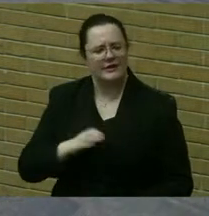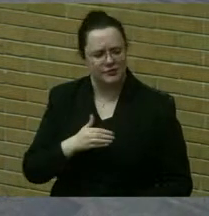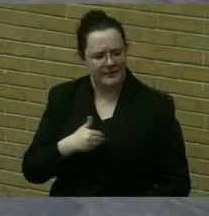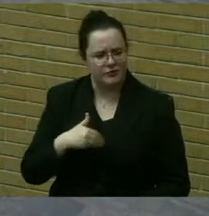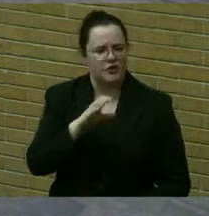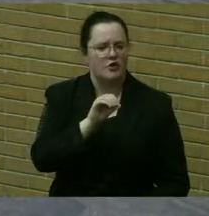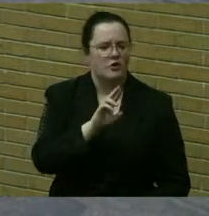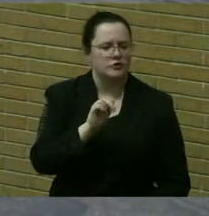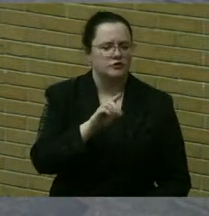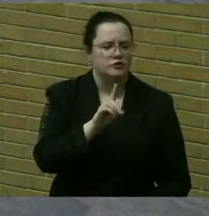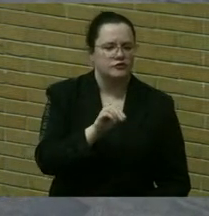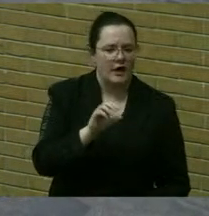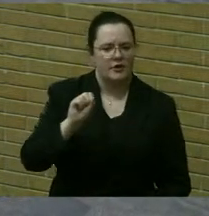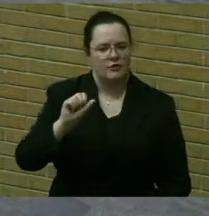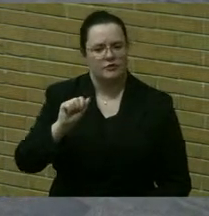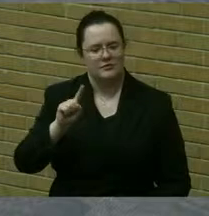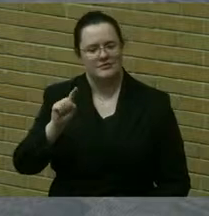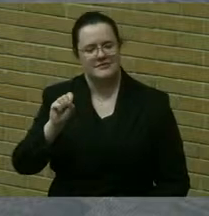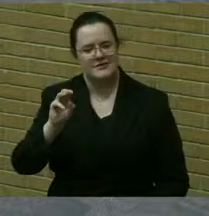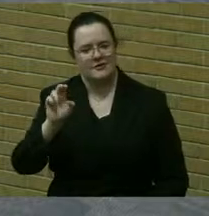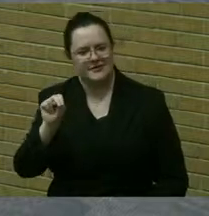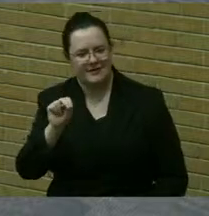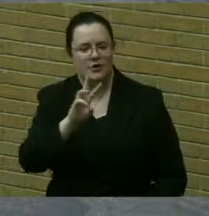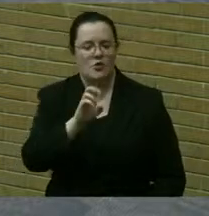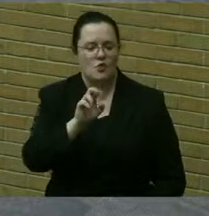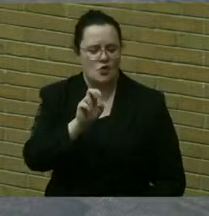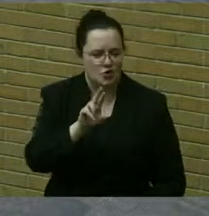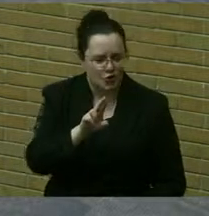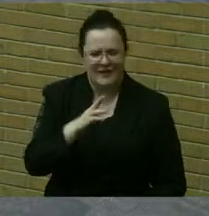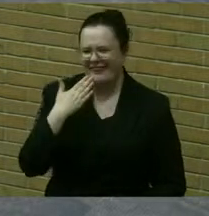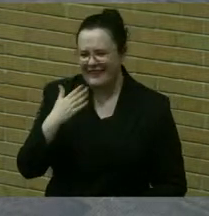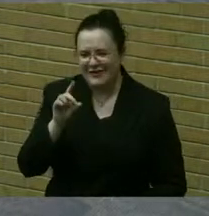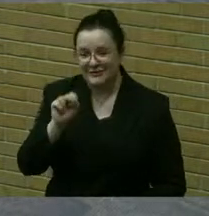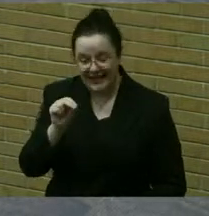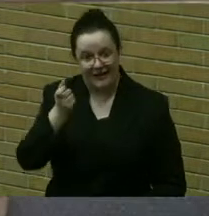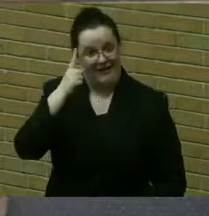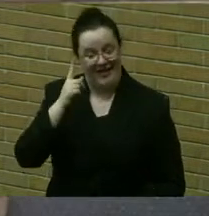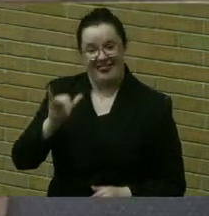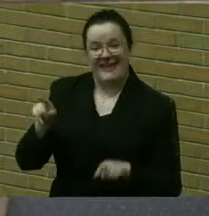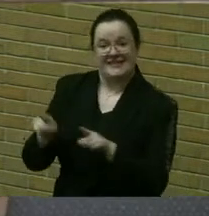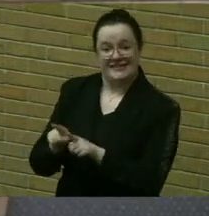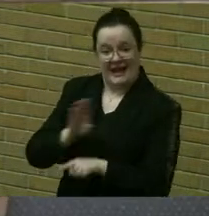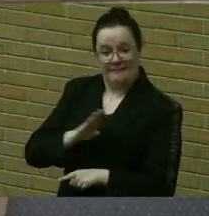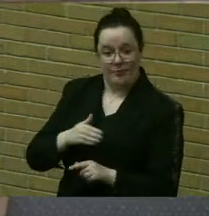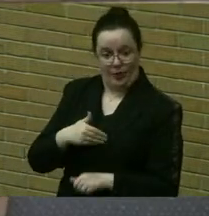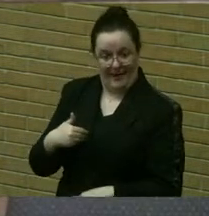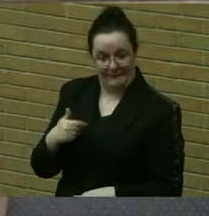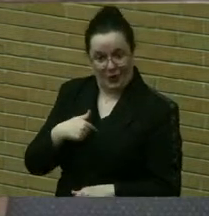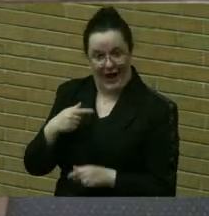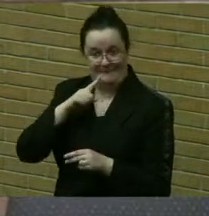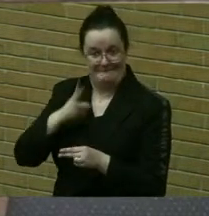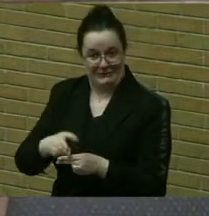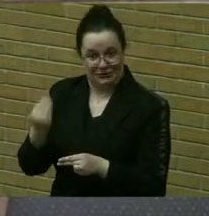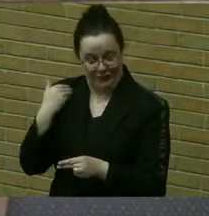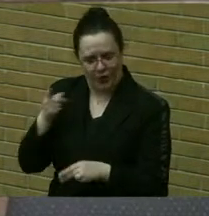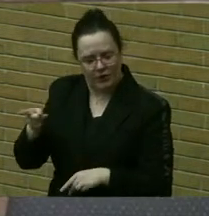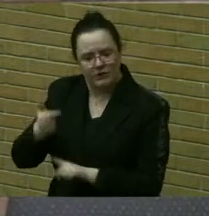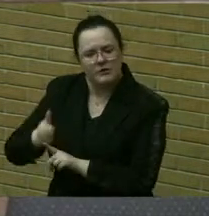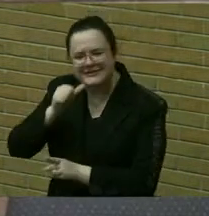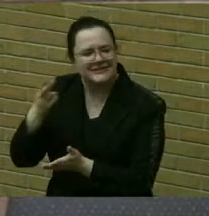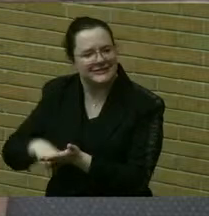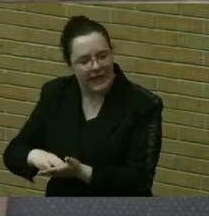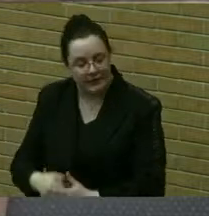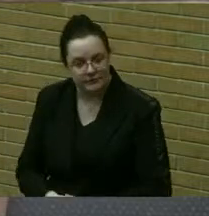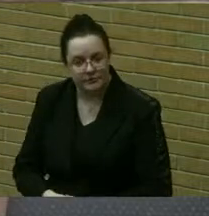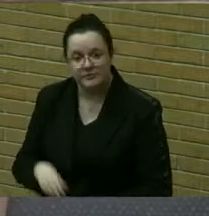Salzman, for endorsing this statement. Thank you, Dan. However, the same board member that I referred to earlier did not sign. So,